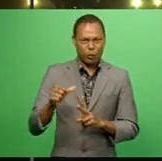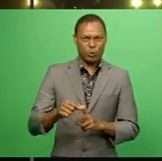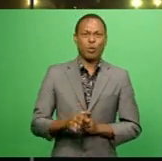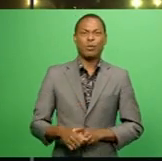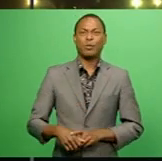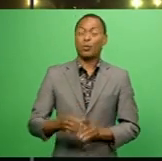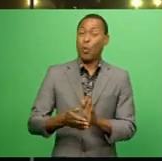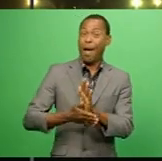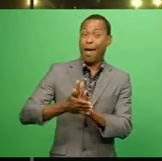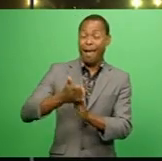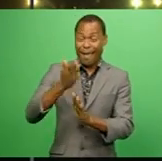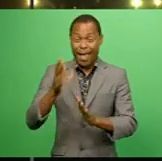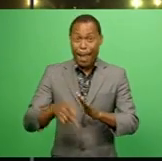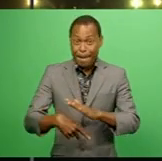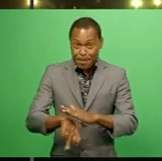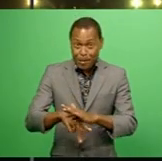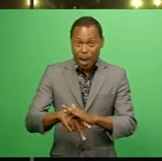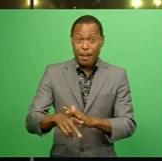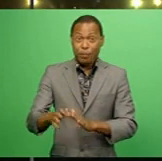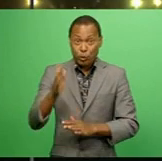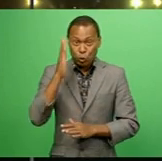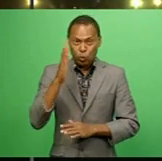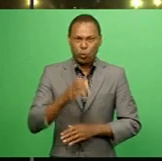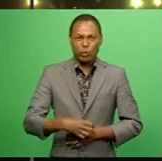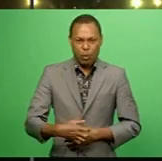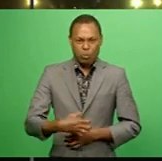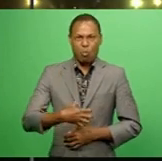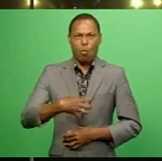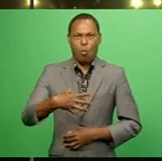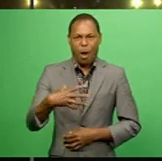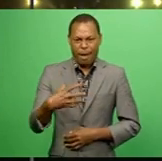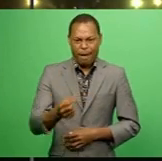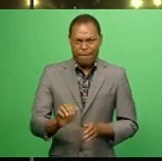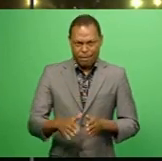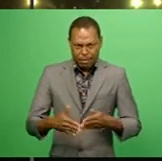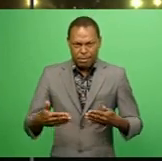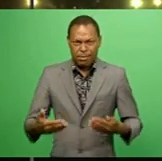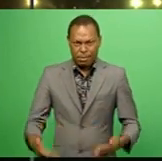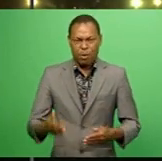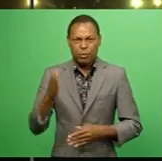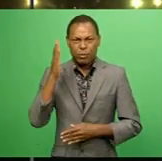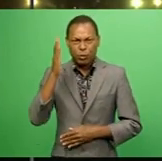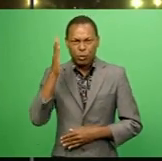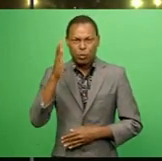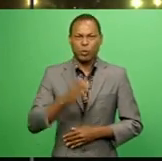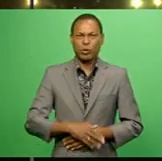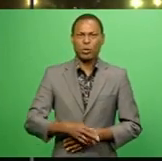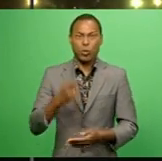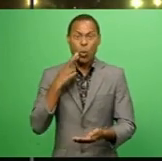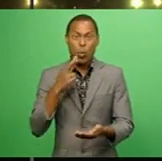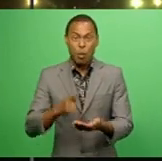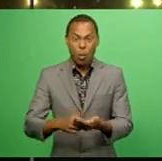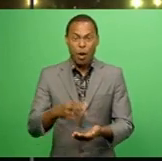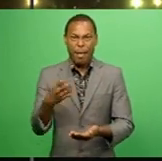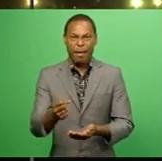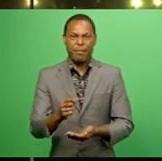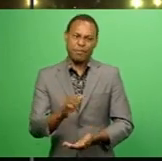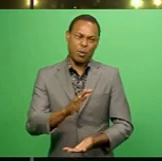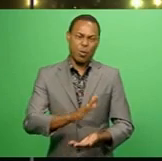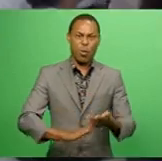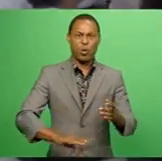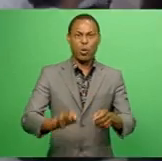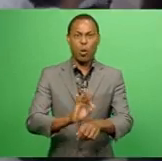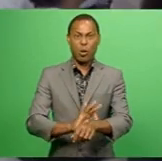secondary schools but recent cases have been more prevalent in boarding schools. Pranita Prakash reports students have even ended up in hospital.